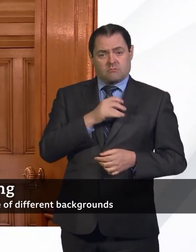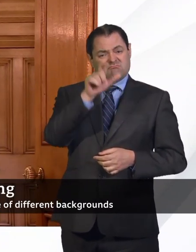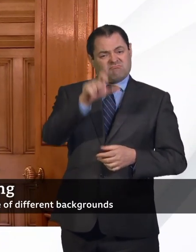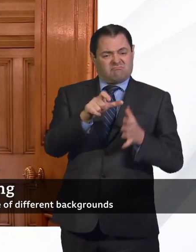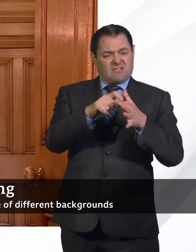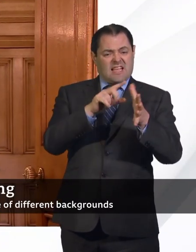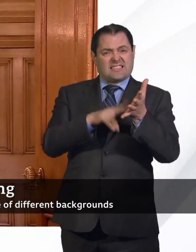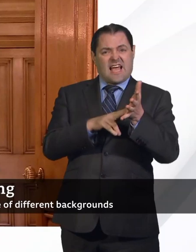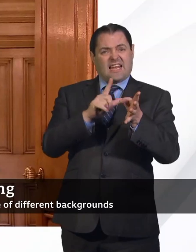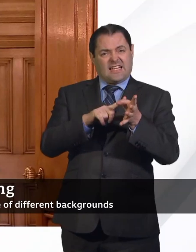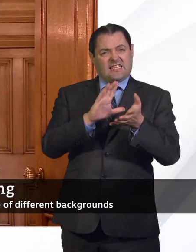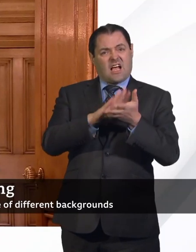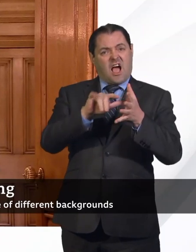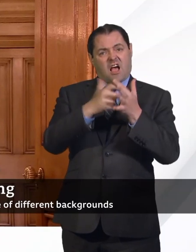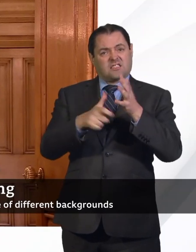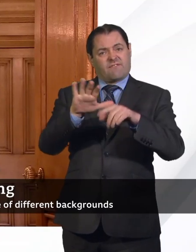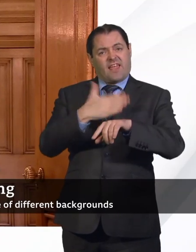Danny from Huddersfield. Danny.